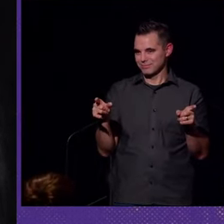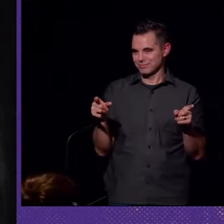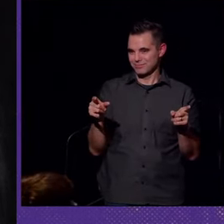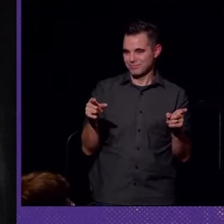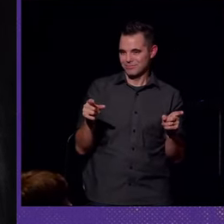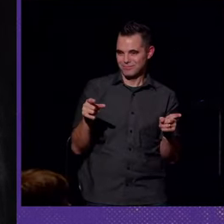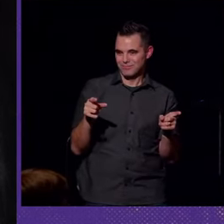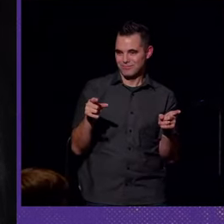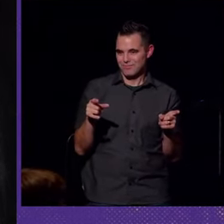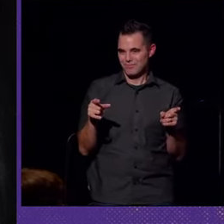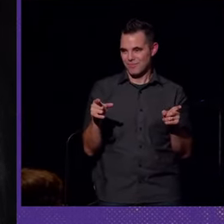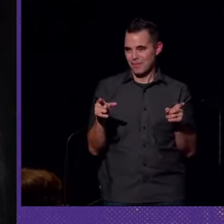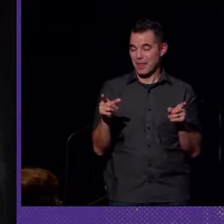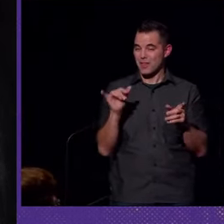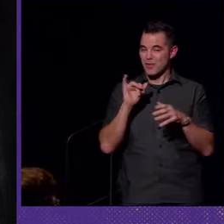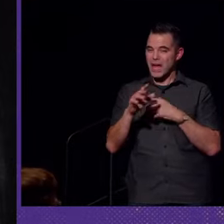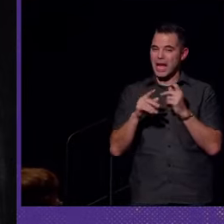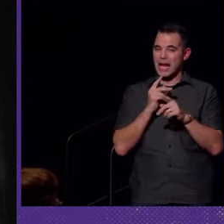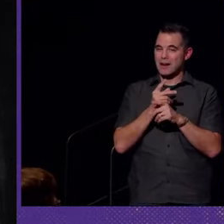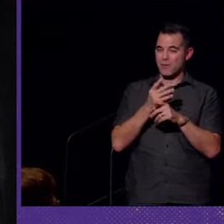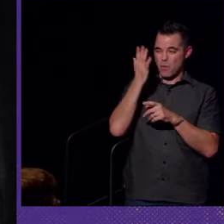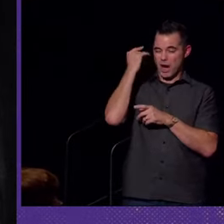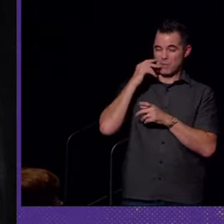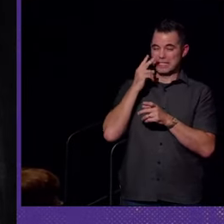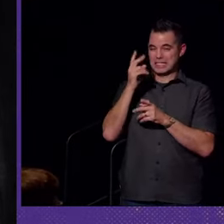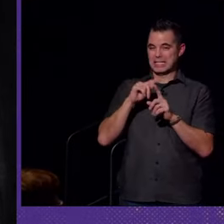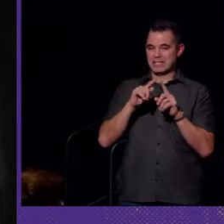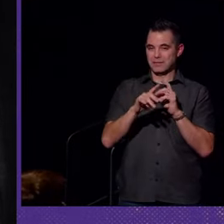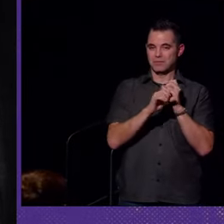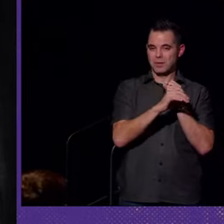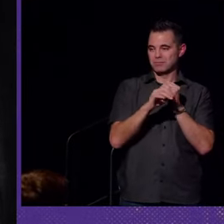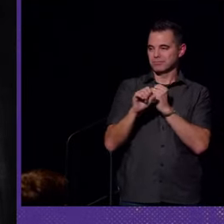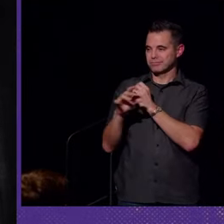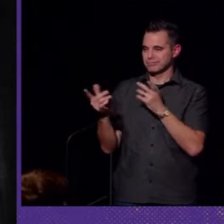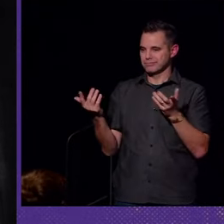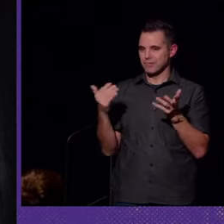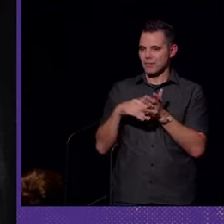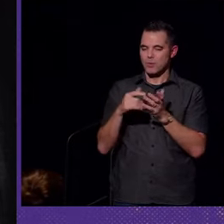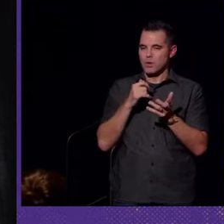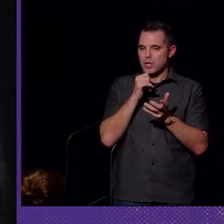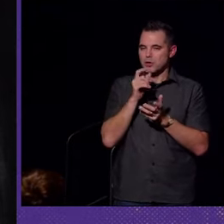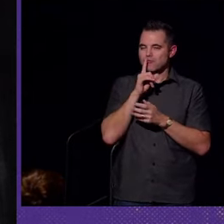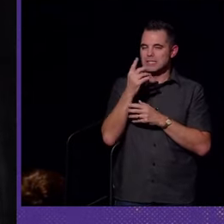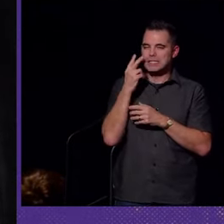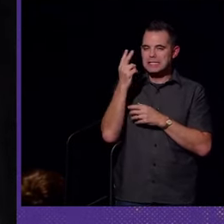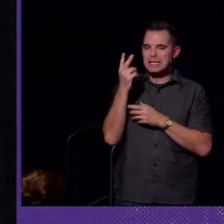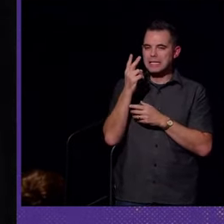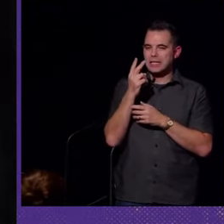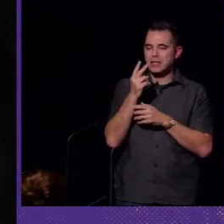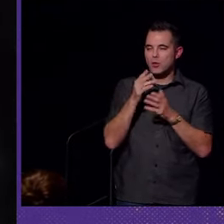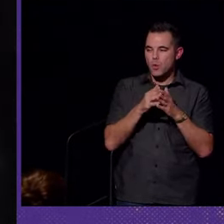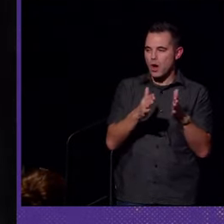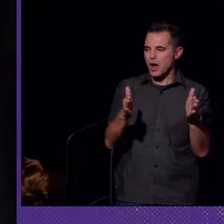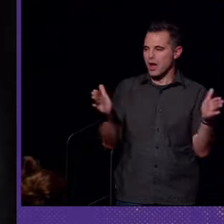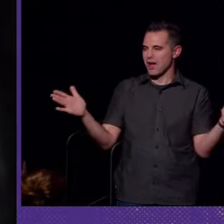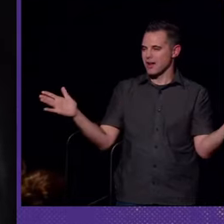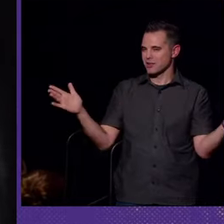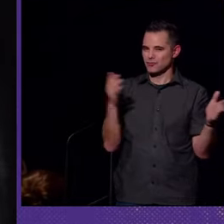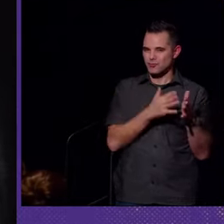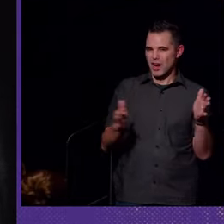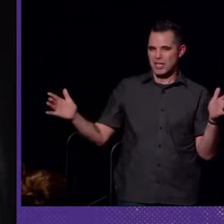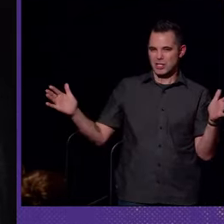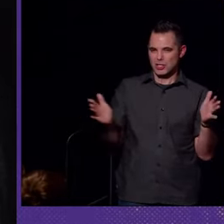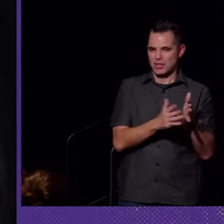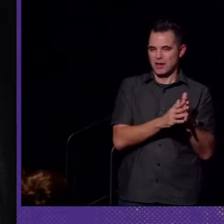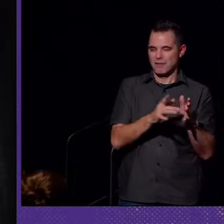so that's kind of why we see these messages over and over again. But we don't really see the wide breadth, the wide range